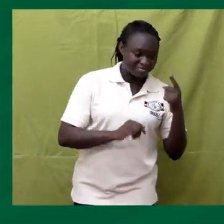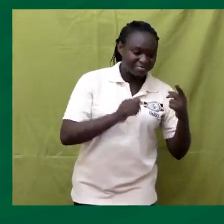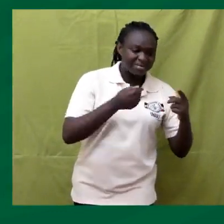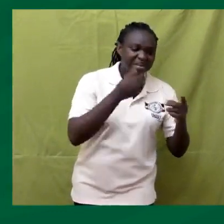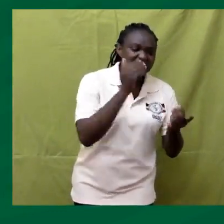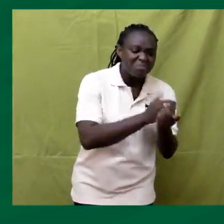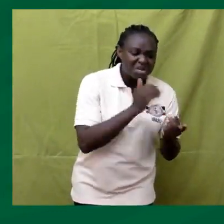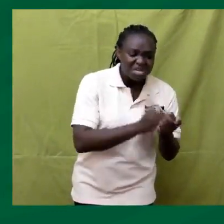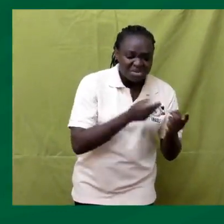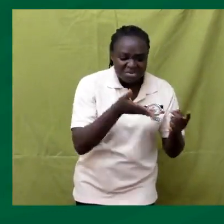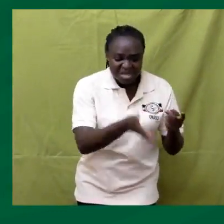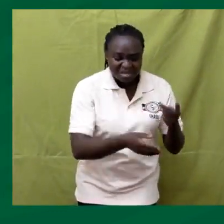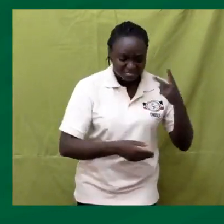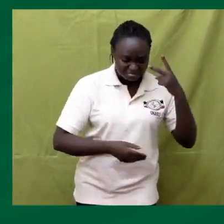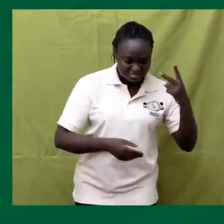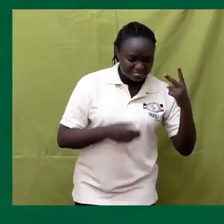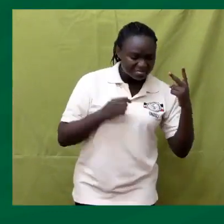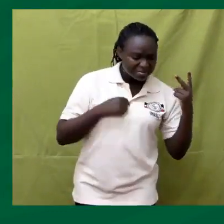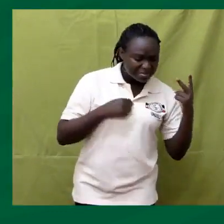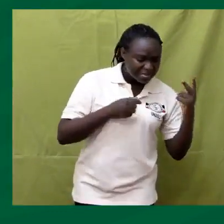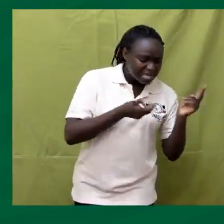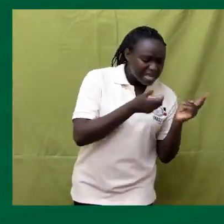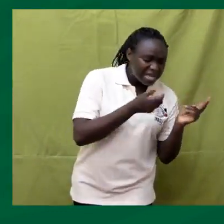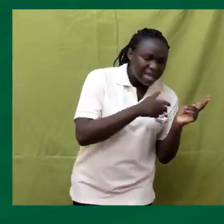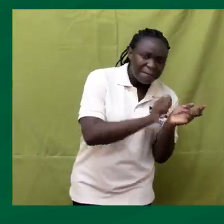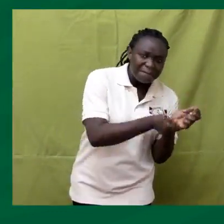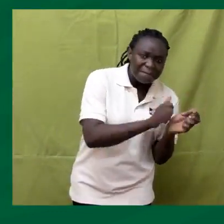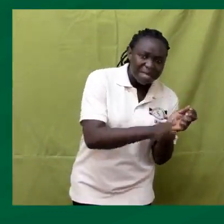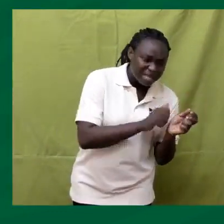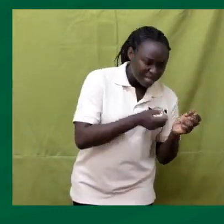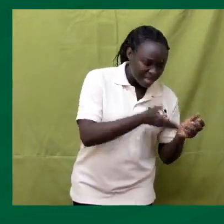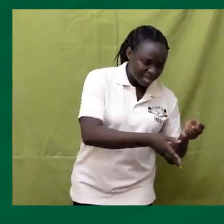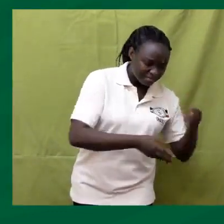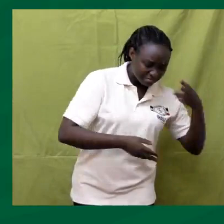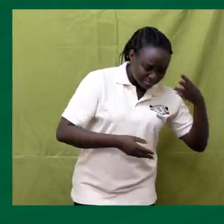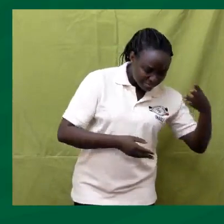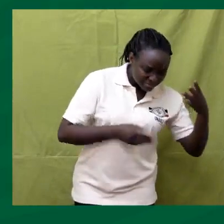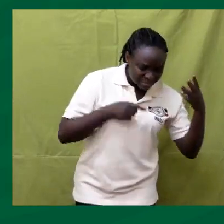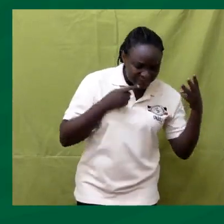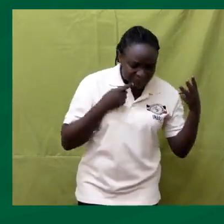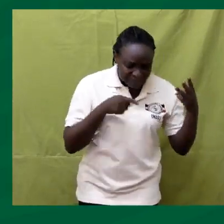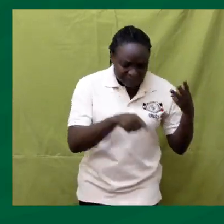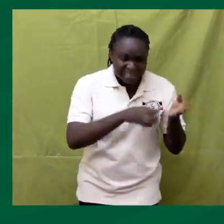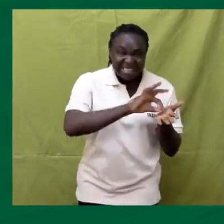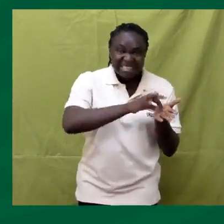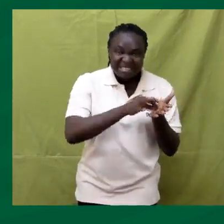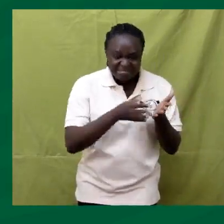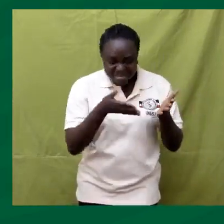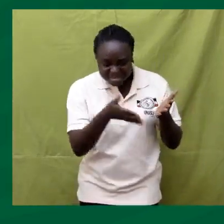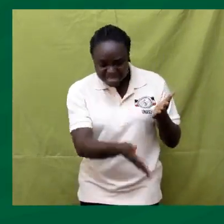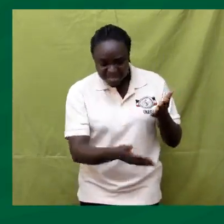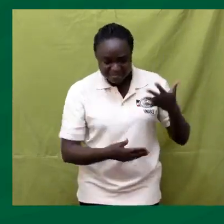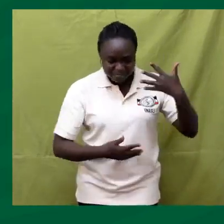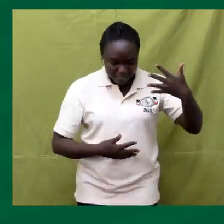Potatoes Maze Beans